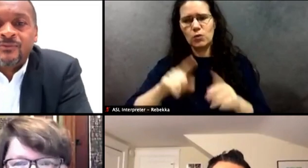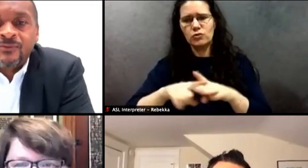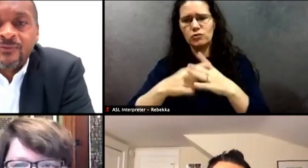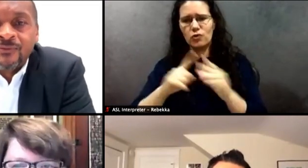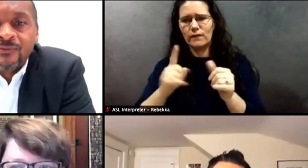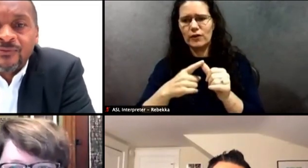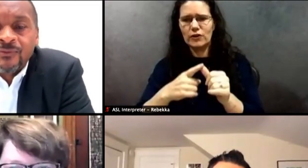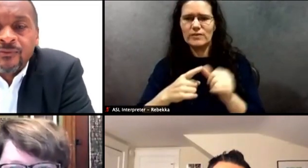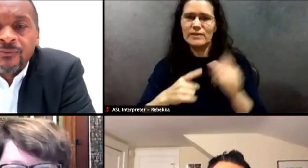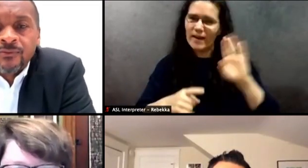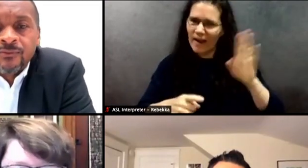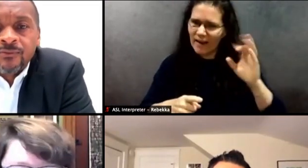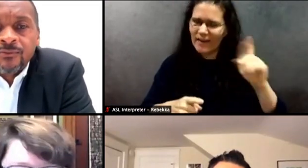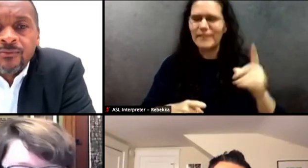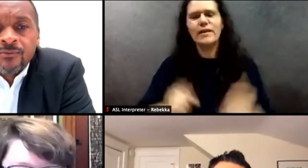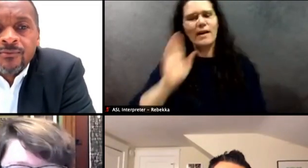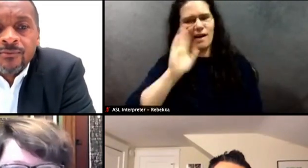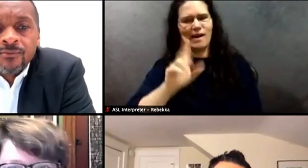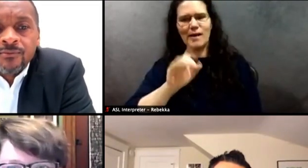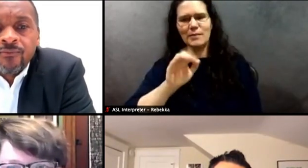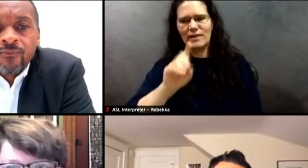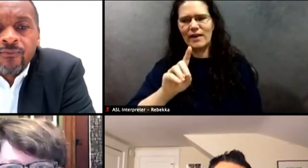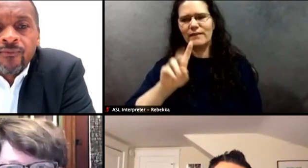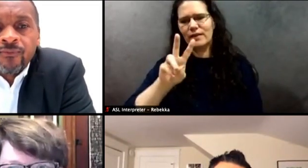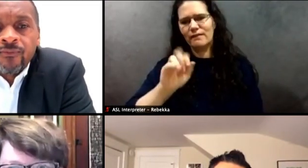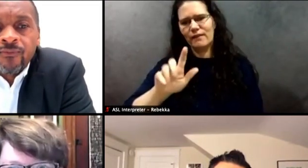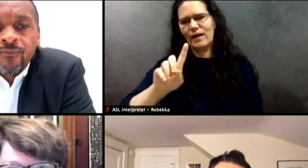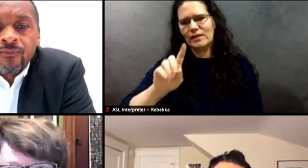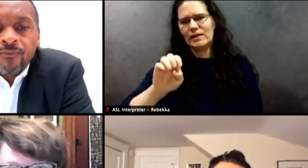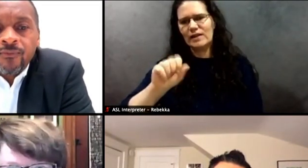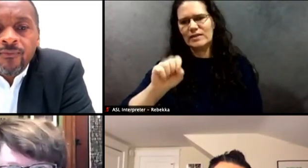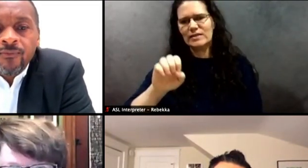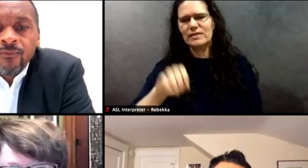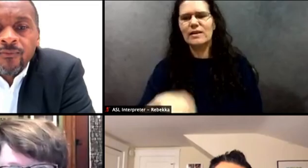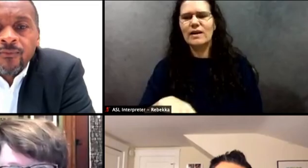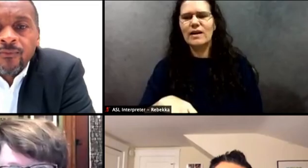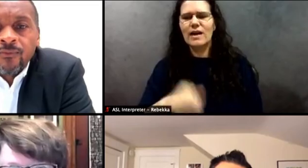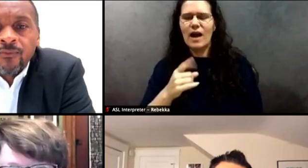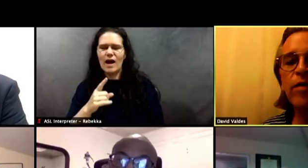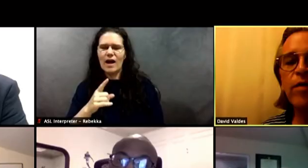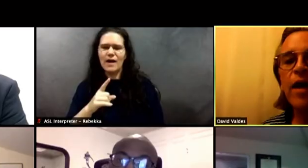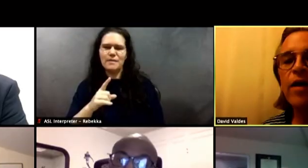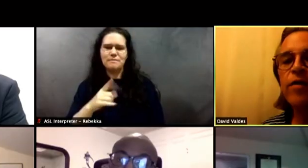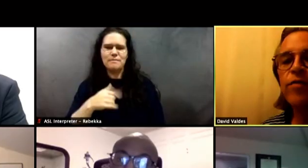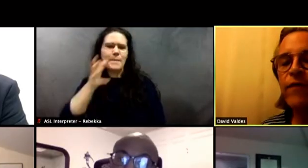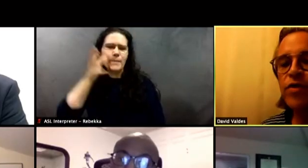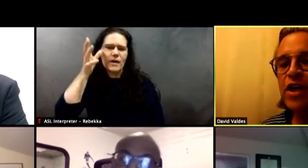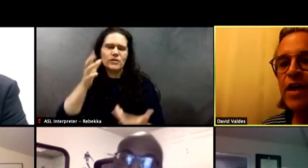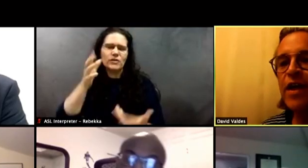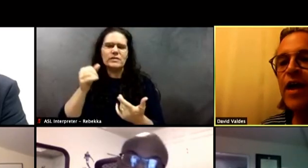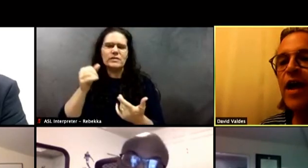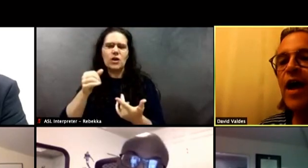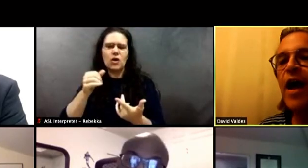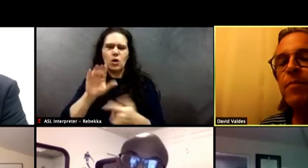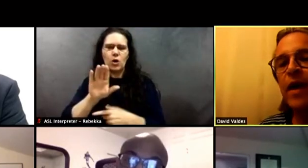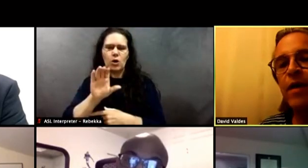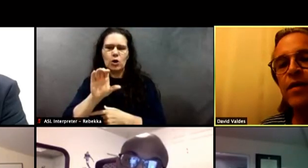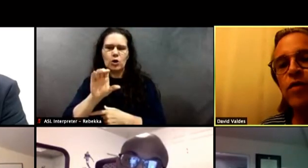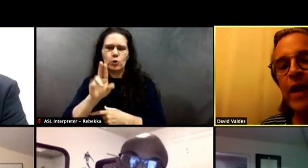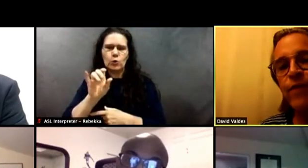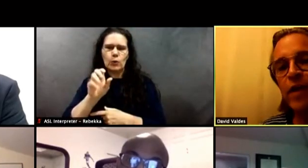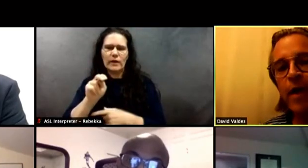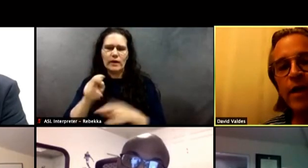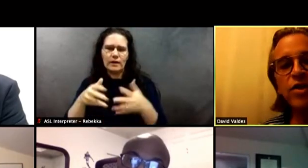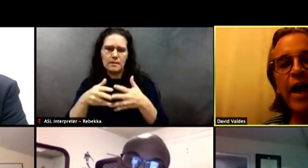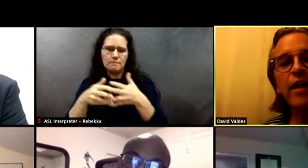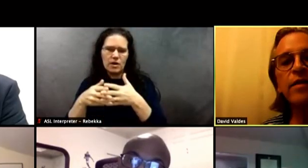Hi, so I'm David Valdez. I am the son of a Cuban American refugee, a parent